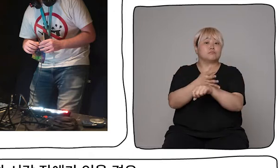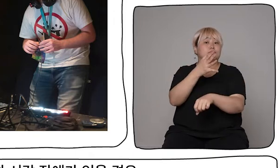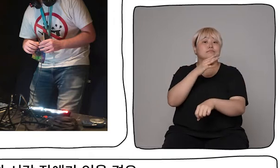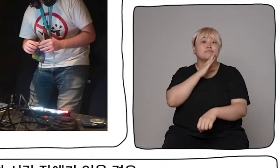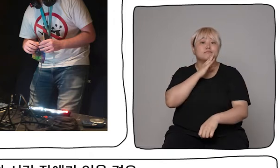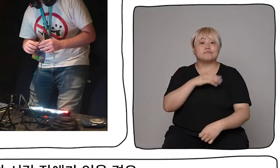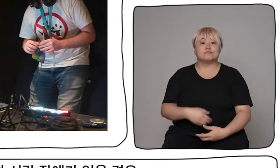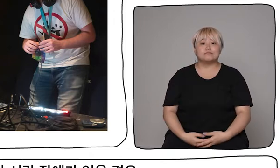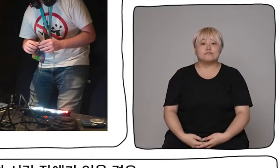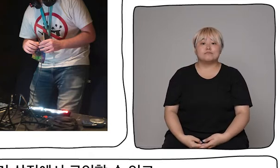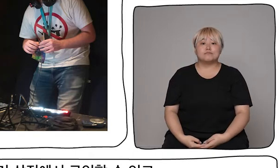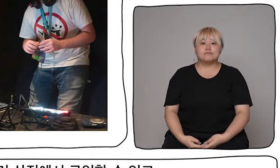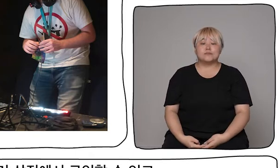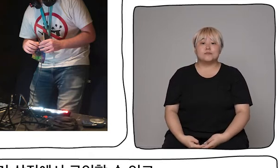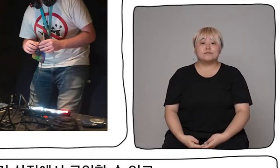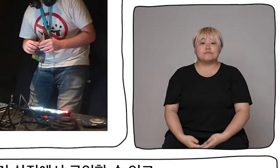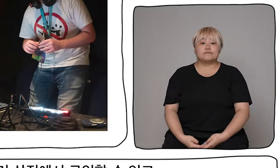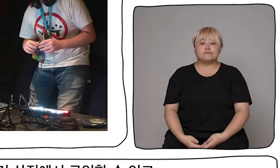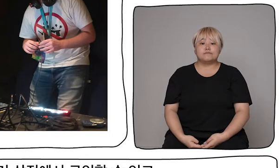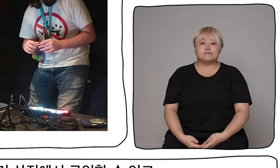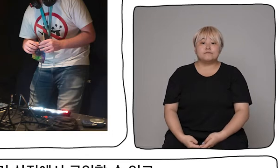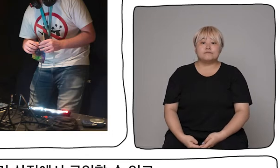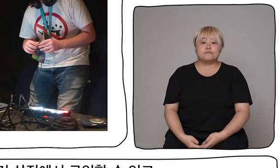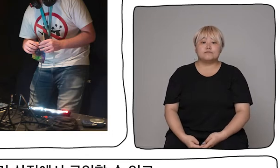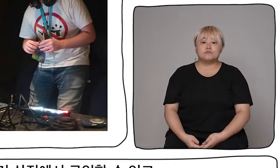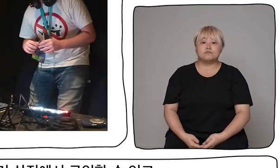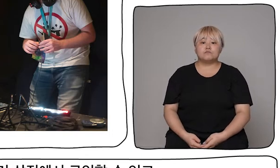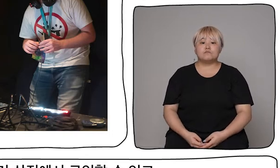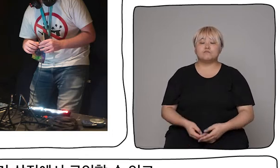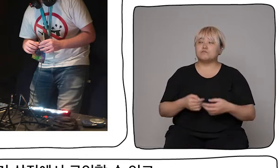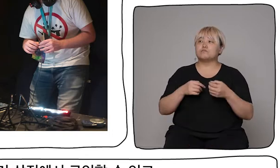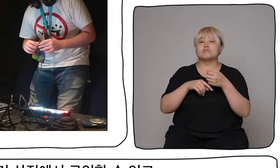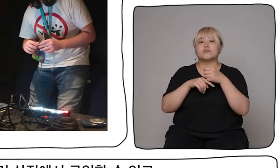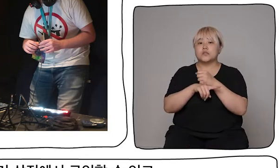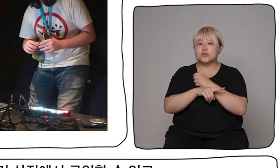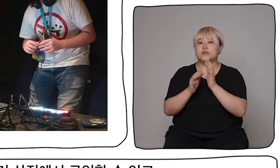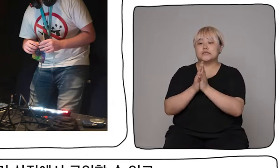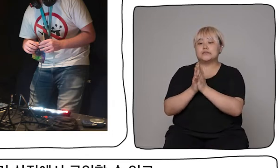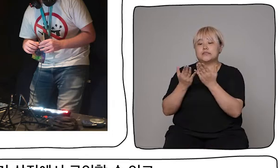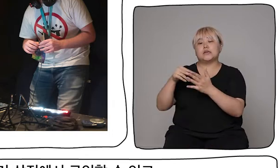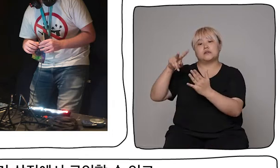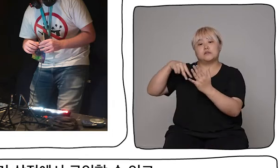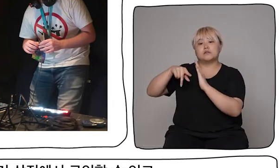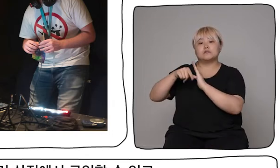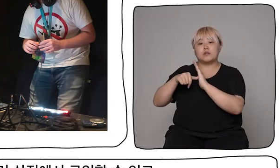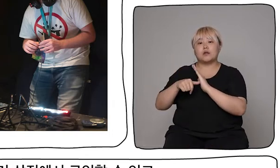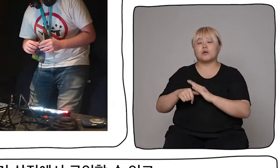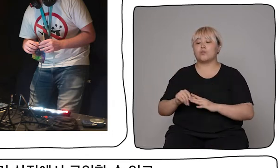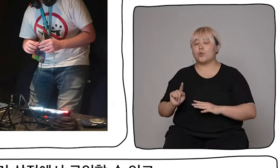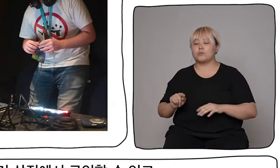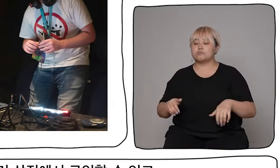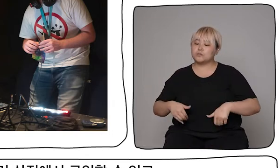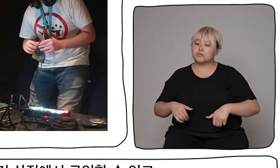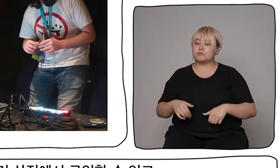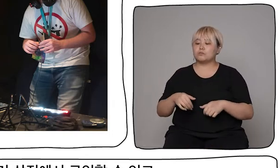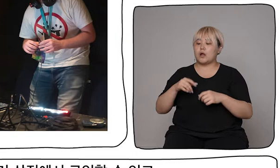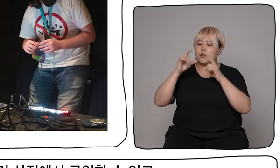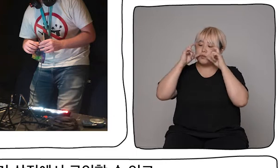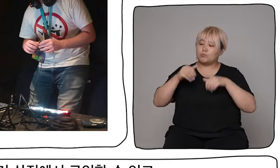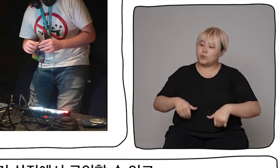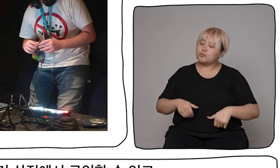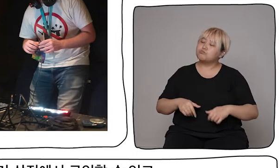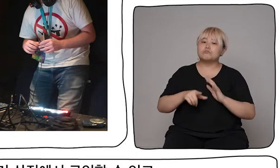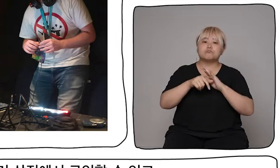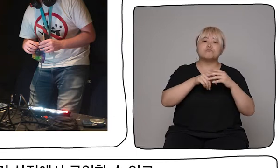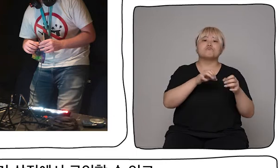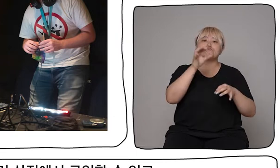to get a set of them. If you need them to read, you can pick them up in a whole number of high street shops. And if you need them to see